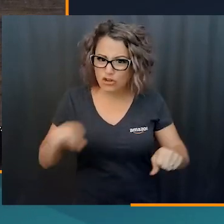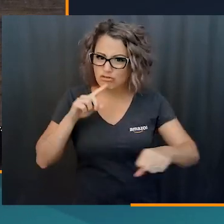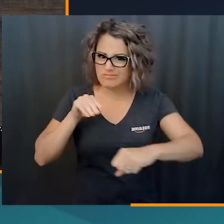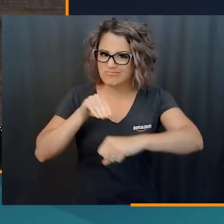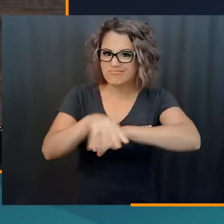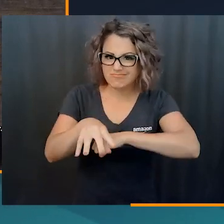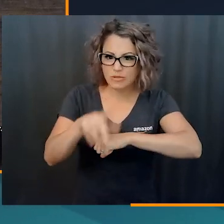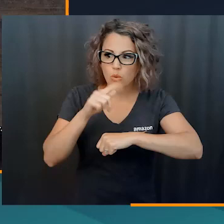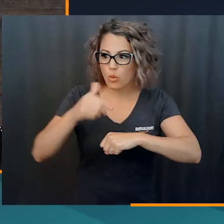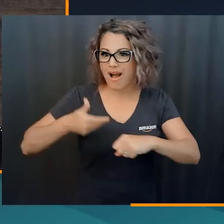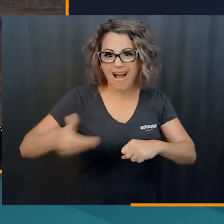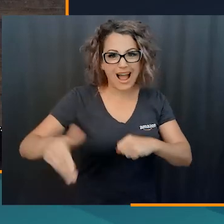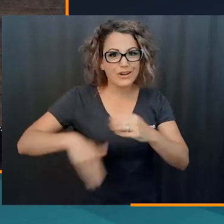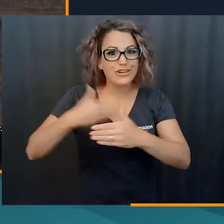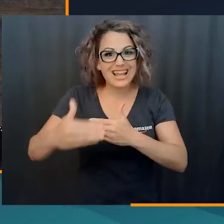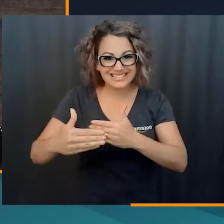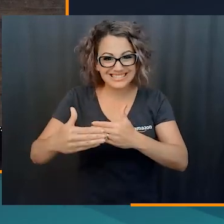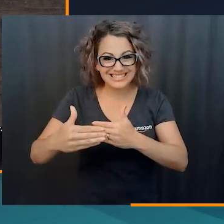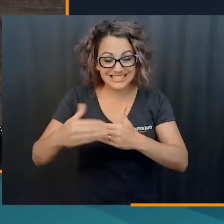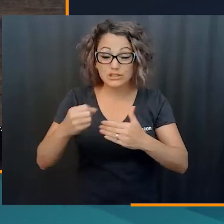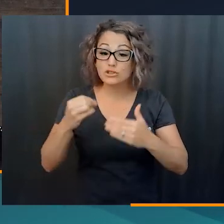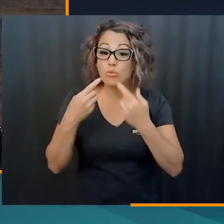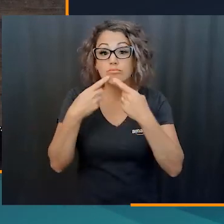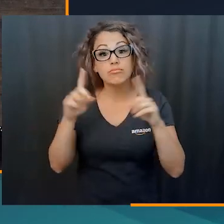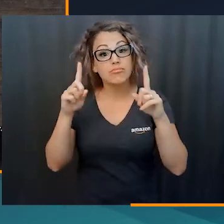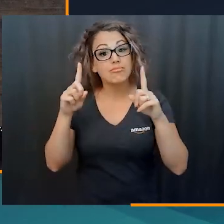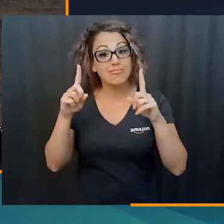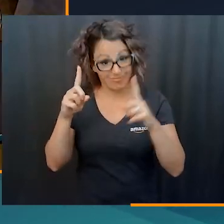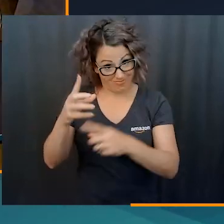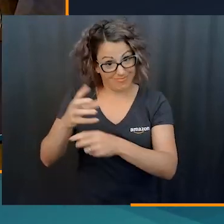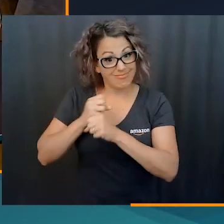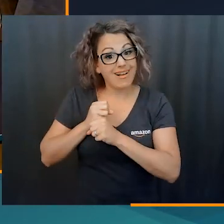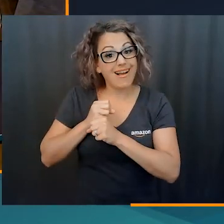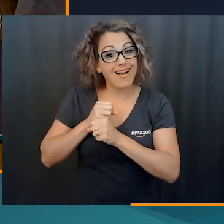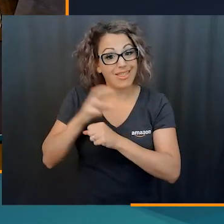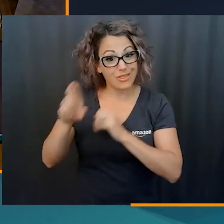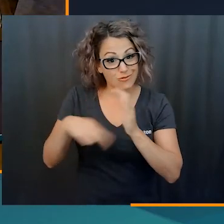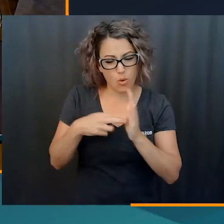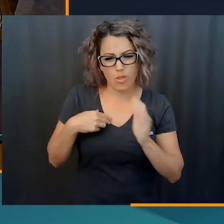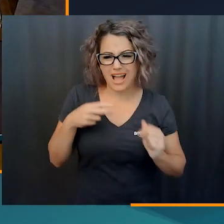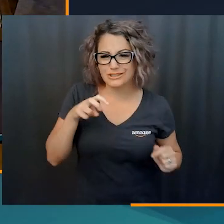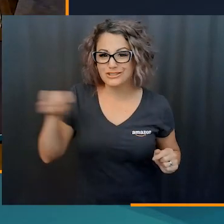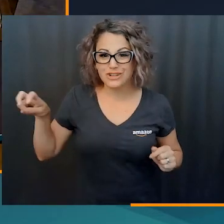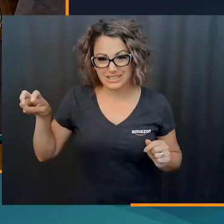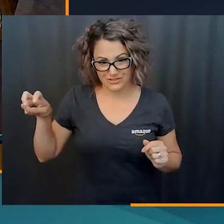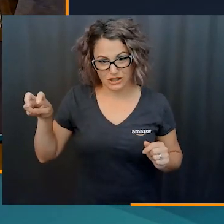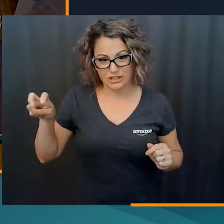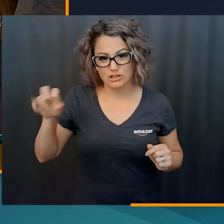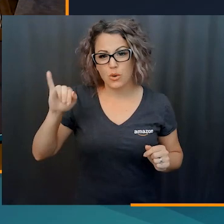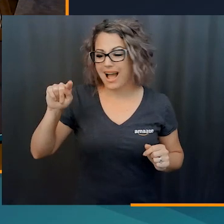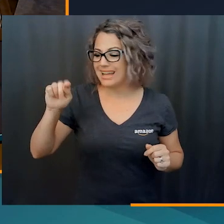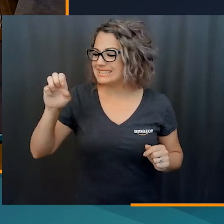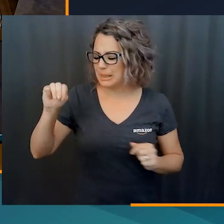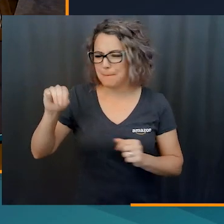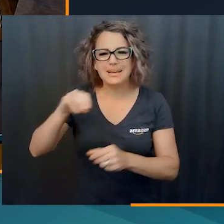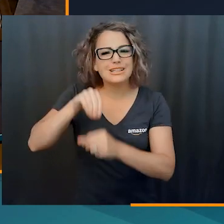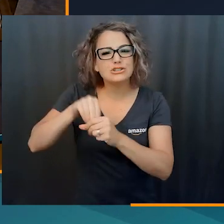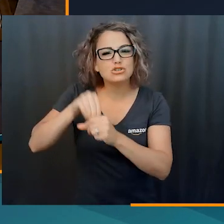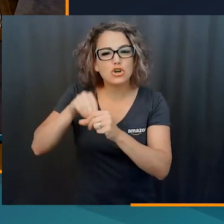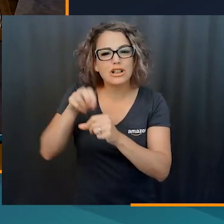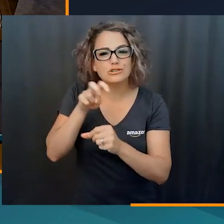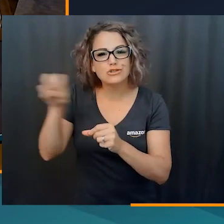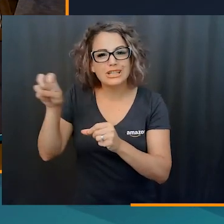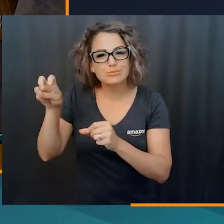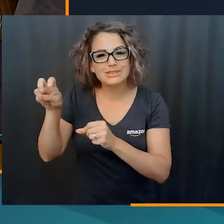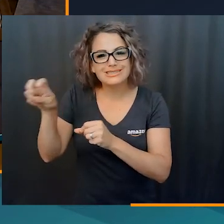that I could, you know, affect who is hired into that next role. And once I got in, I actually ended up transferring